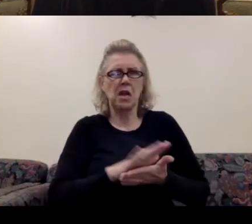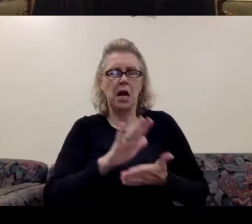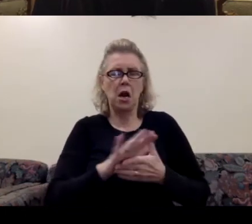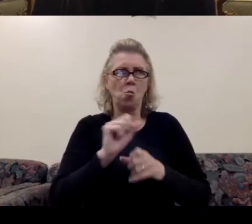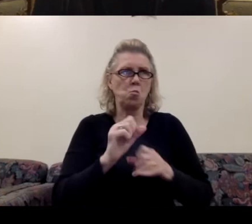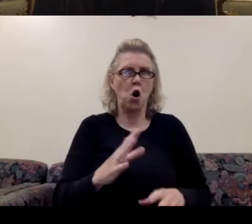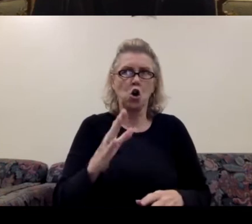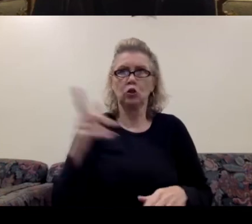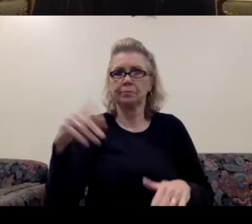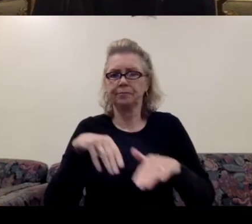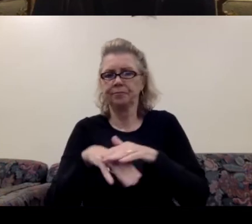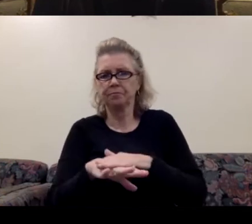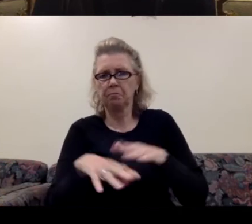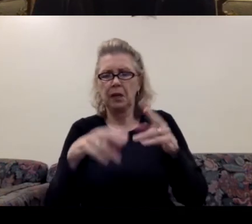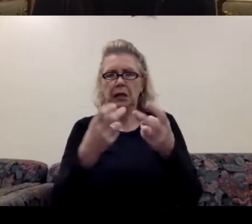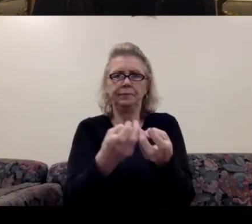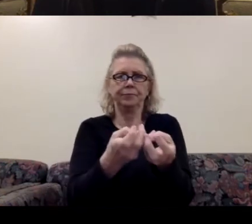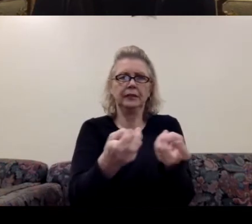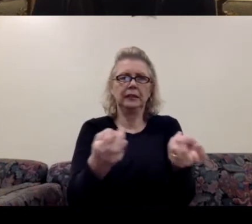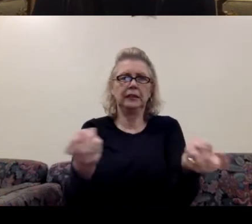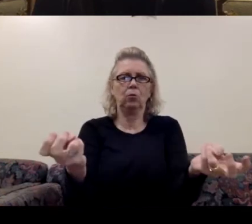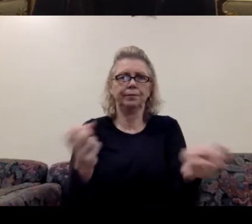sit down at a table.